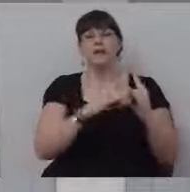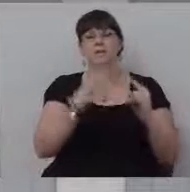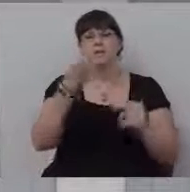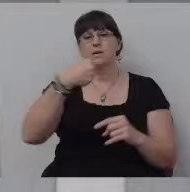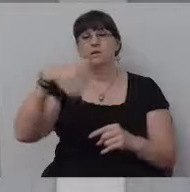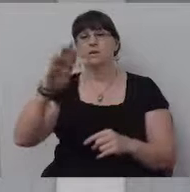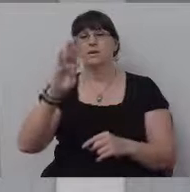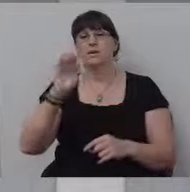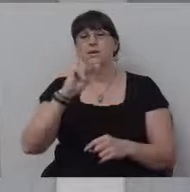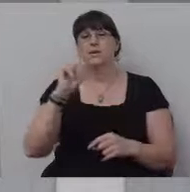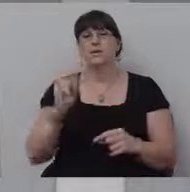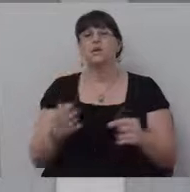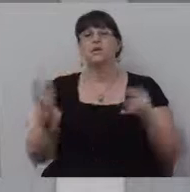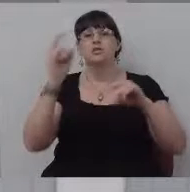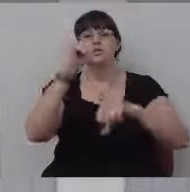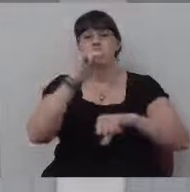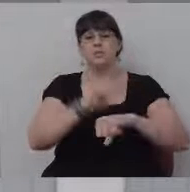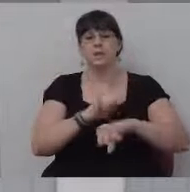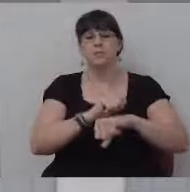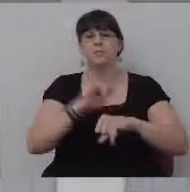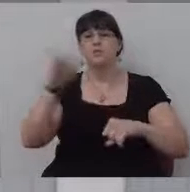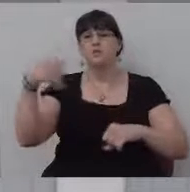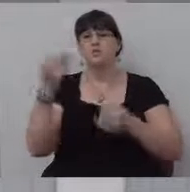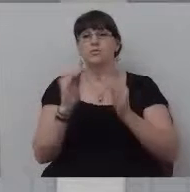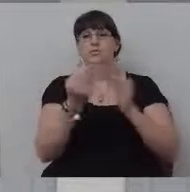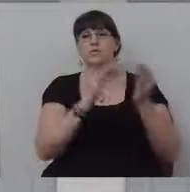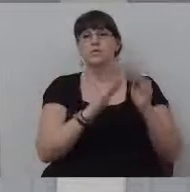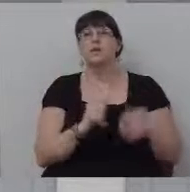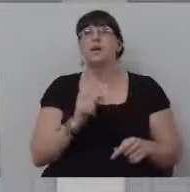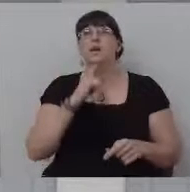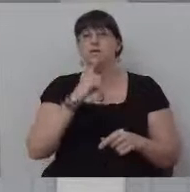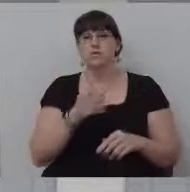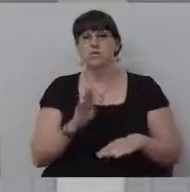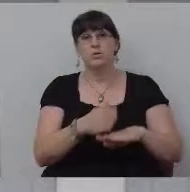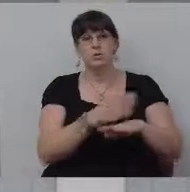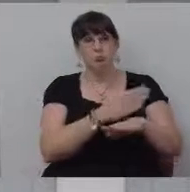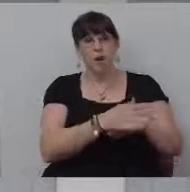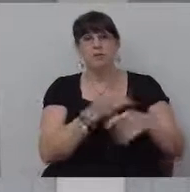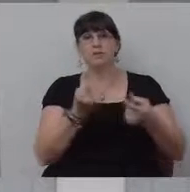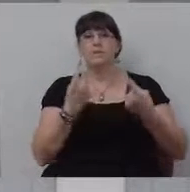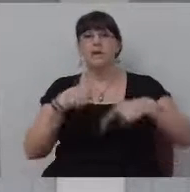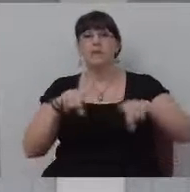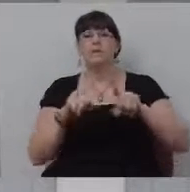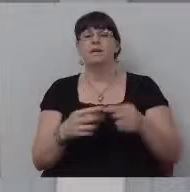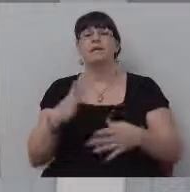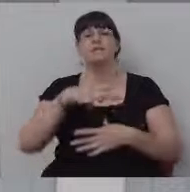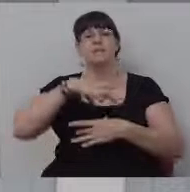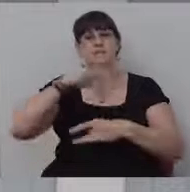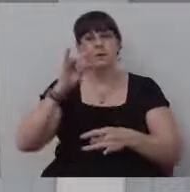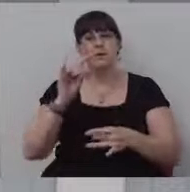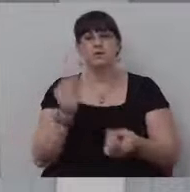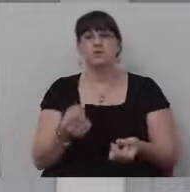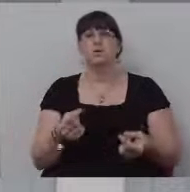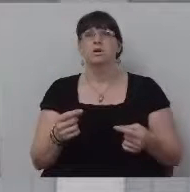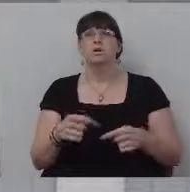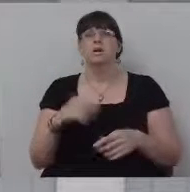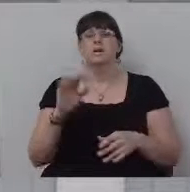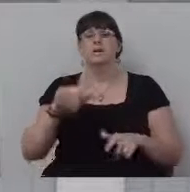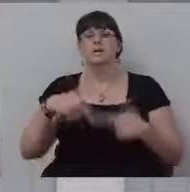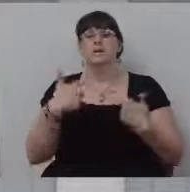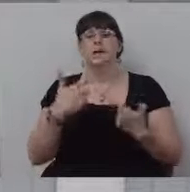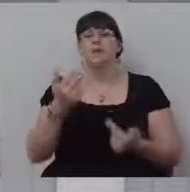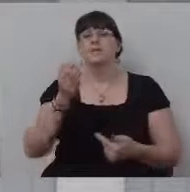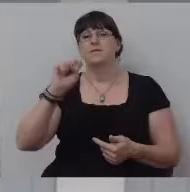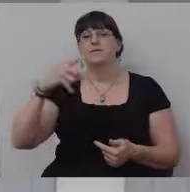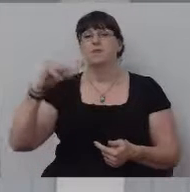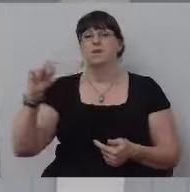to the temple in Jerusalem. And there's some real progress happening, and spiritual progress happening in the life of Solomon,